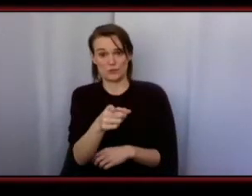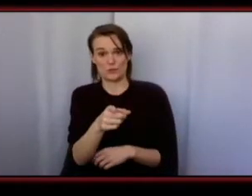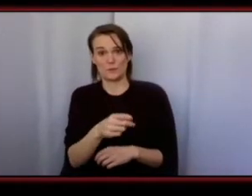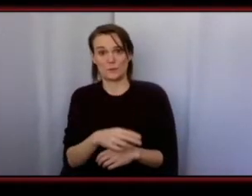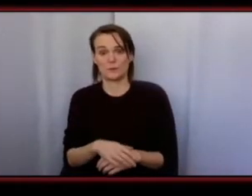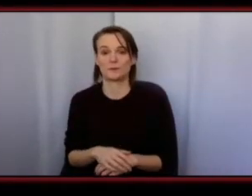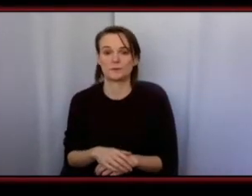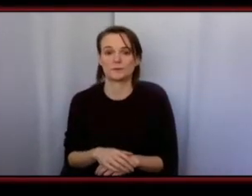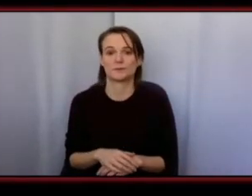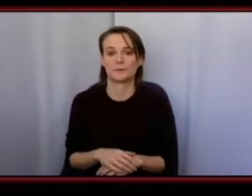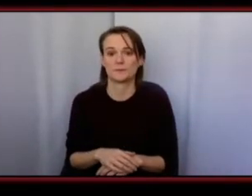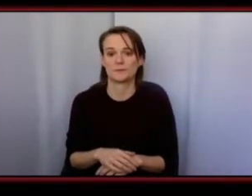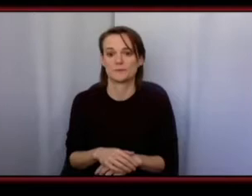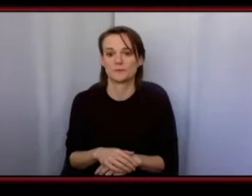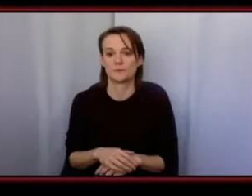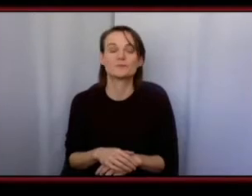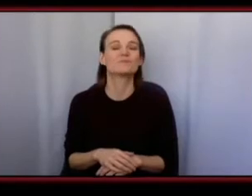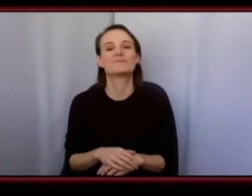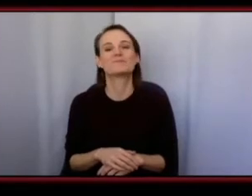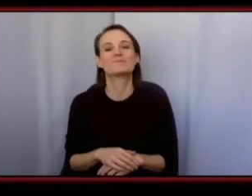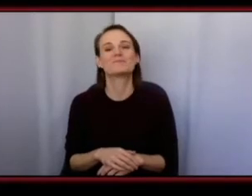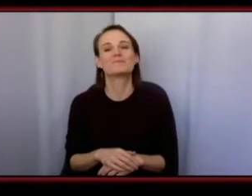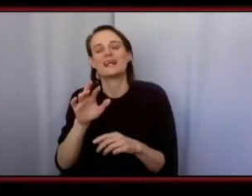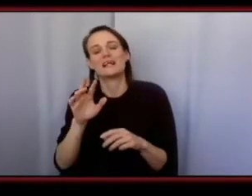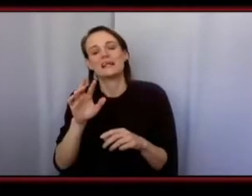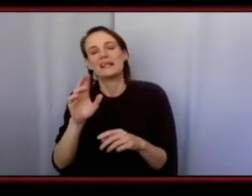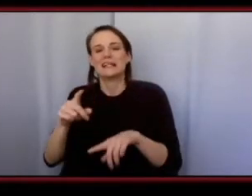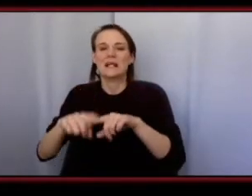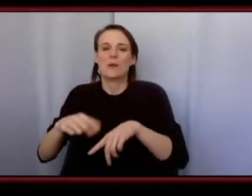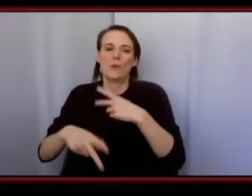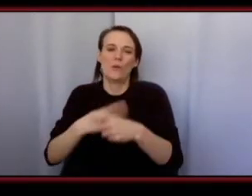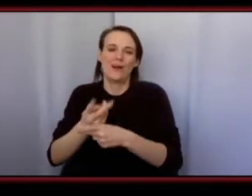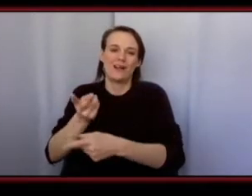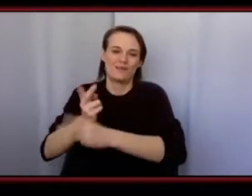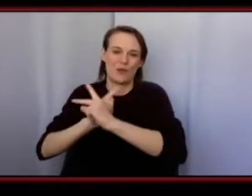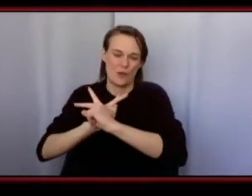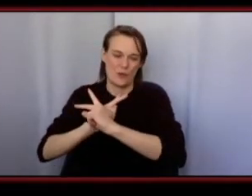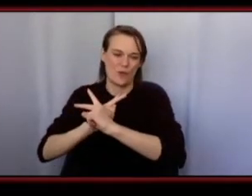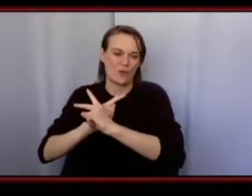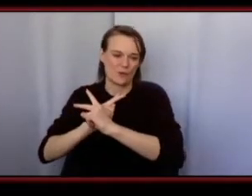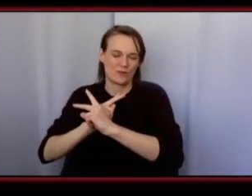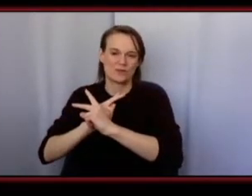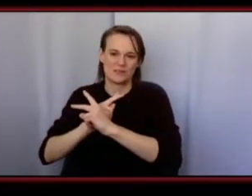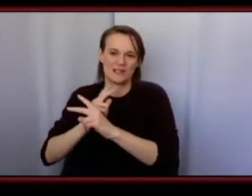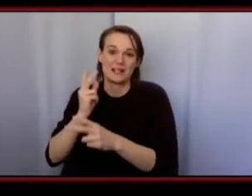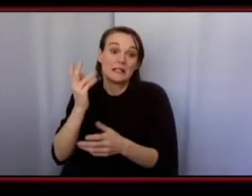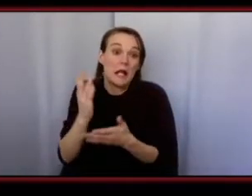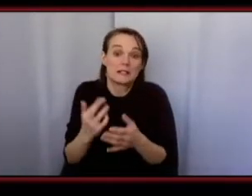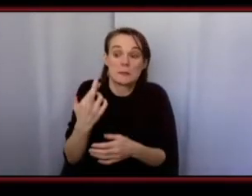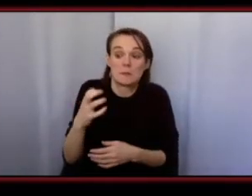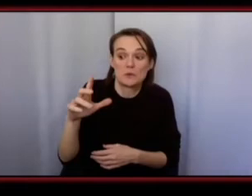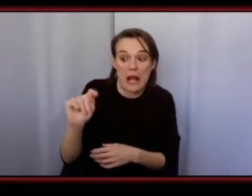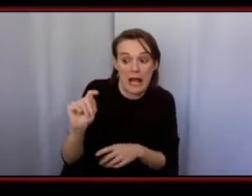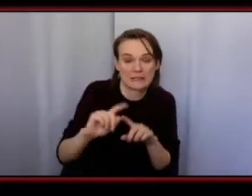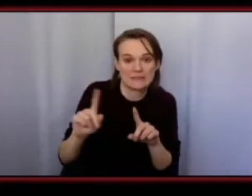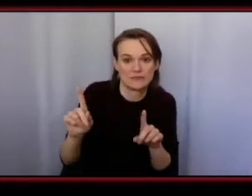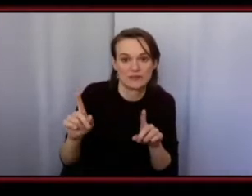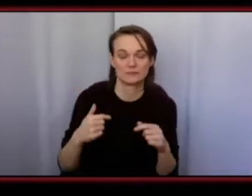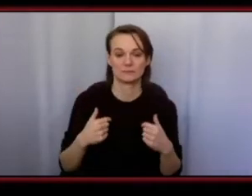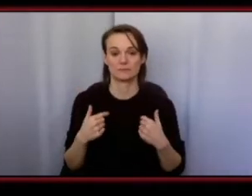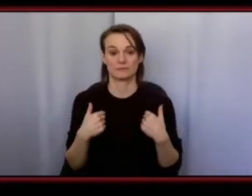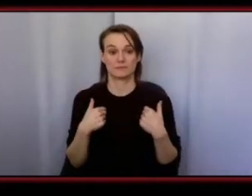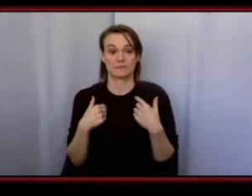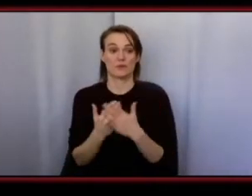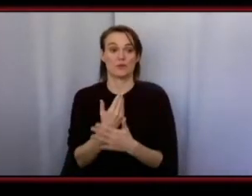well i think that would sort of relate to the terms in the loan that you're getting uh for certain brands and as a new business owner